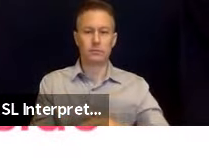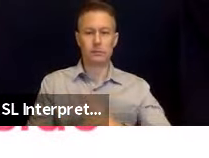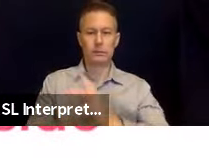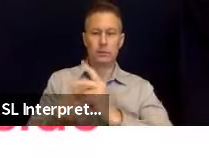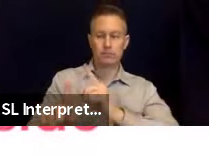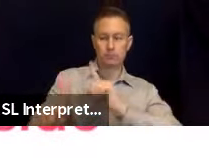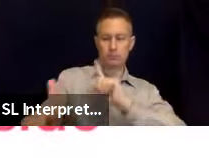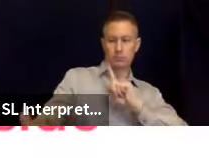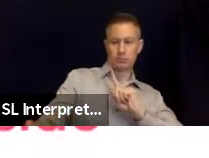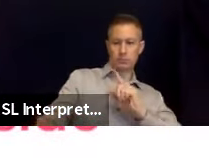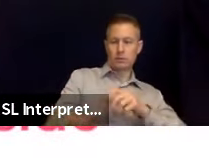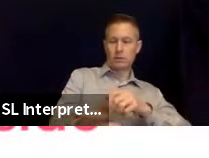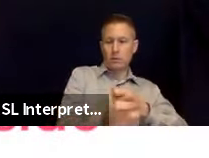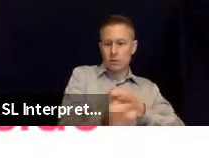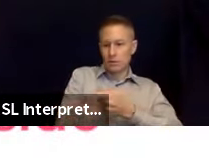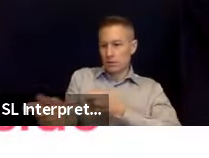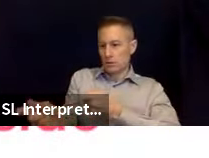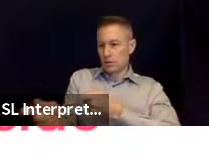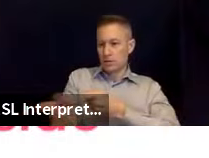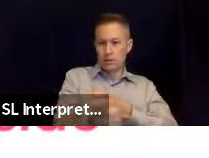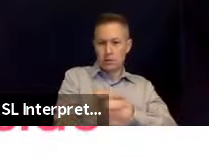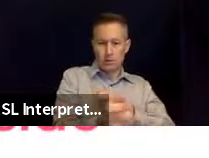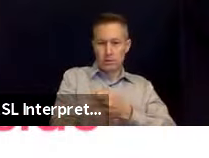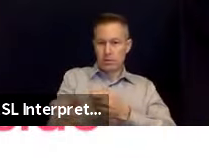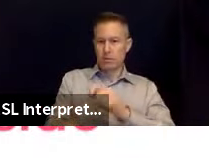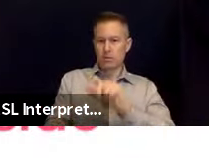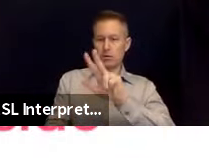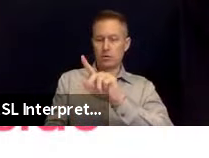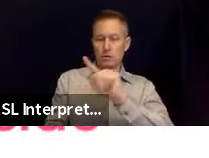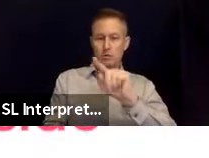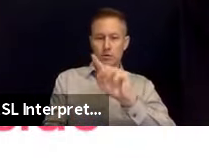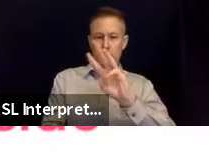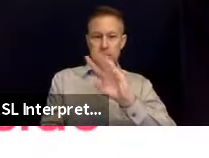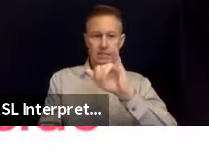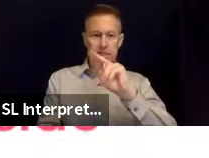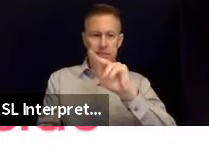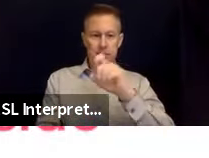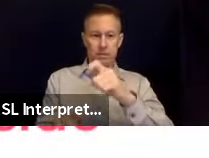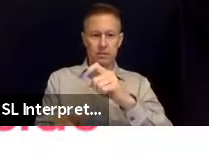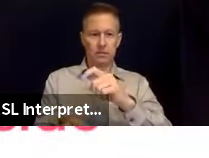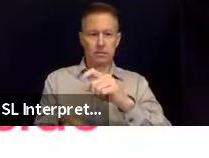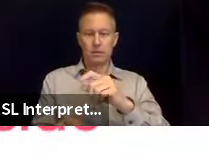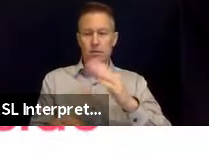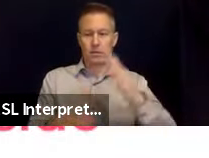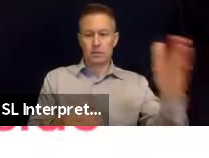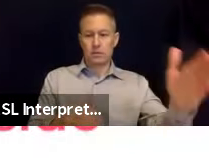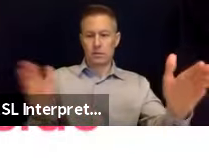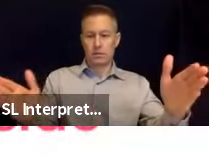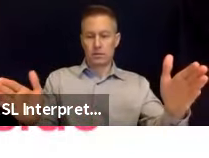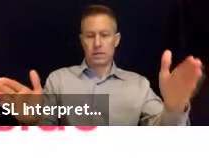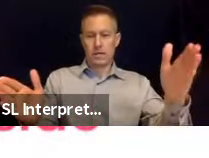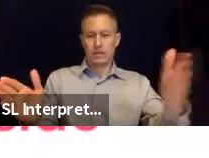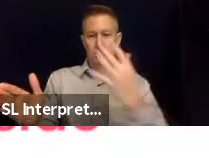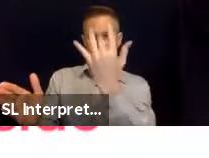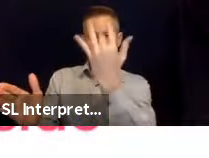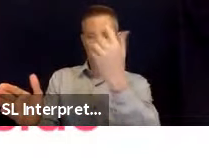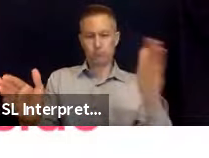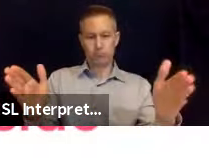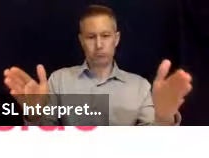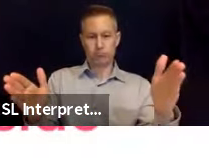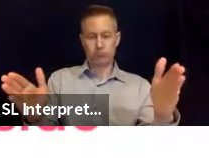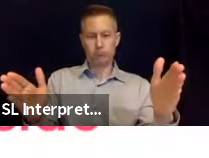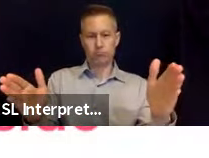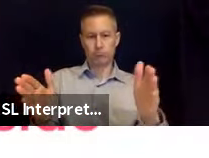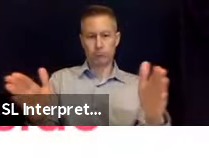sweep the nozzle from side to side, sweeping 3 to 6 inches beyond the right and left edges of the fire. Discharge the extinguisher until contents are exhausted to